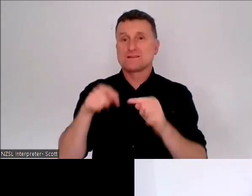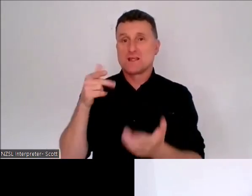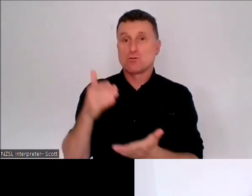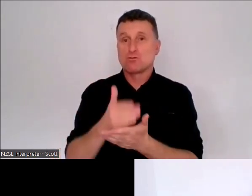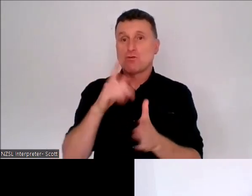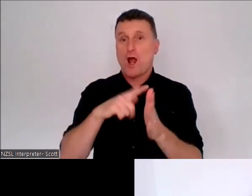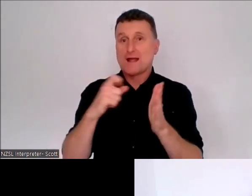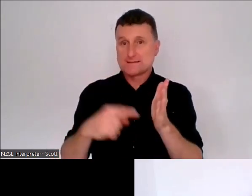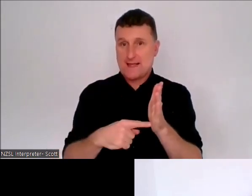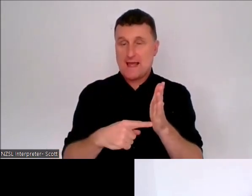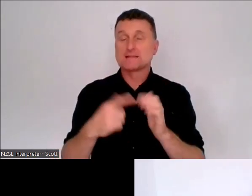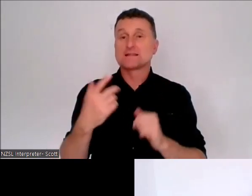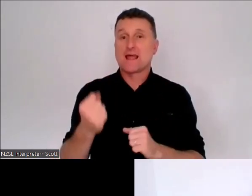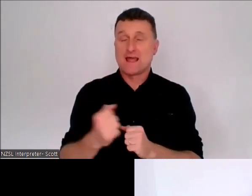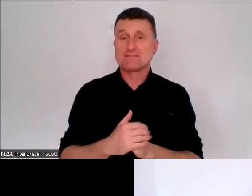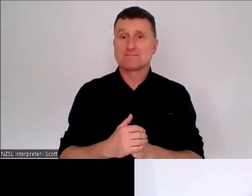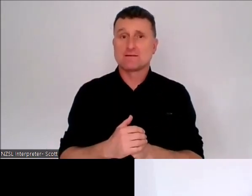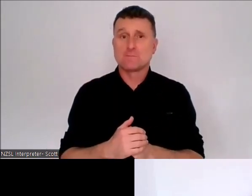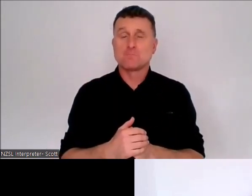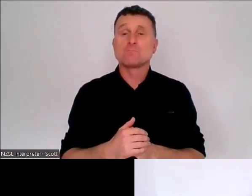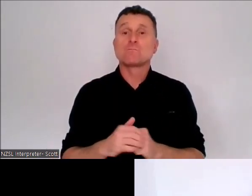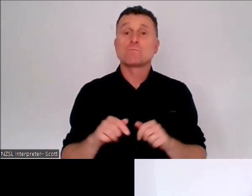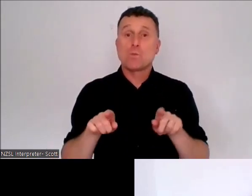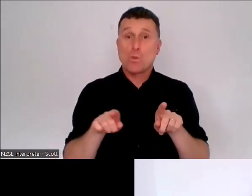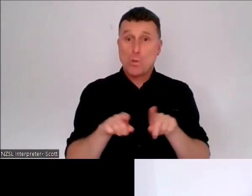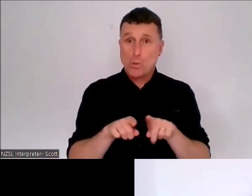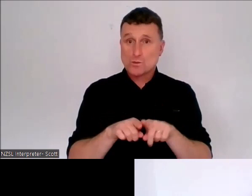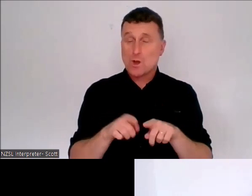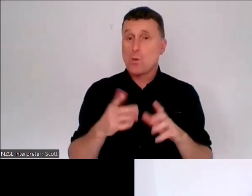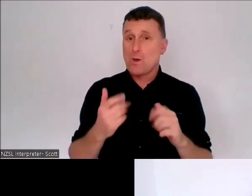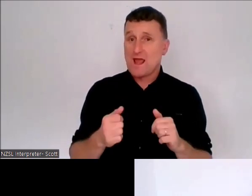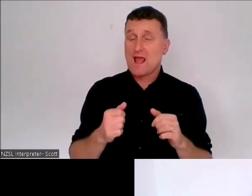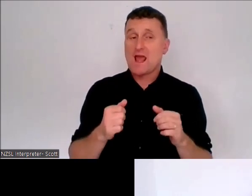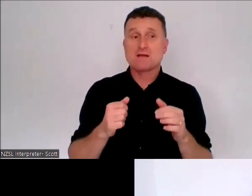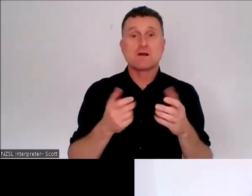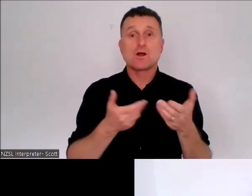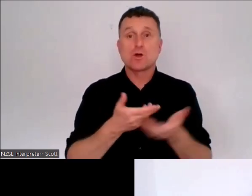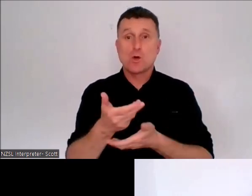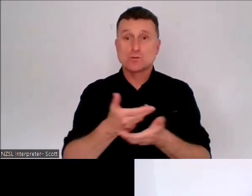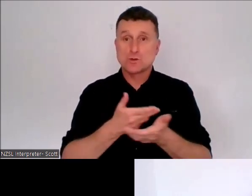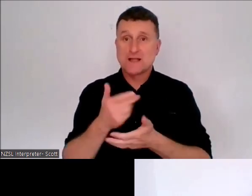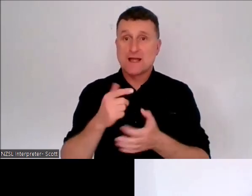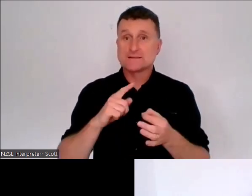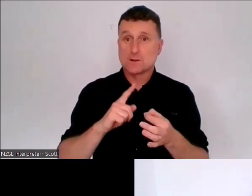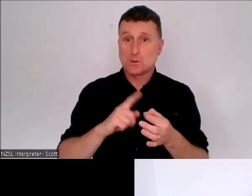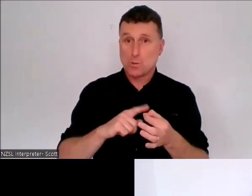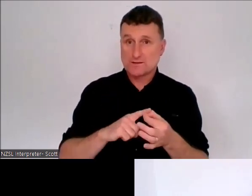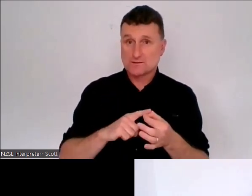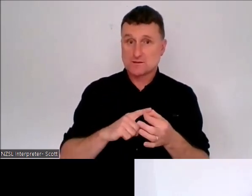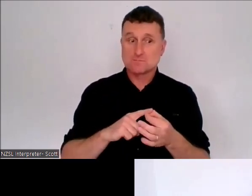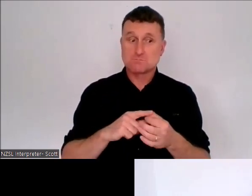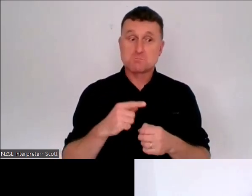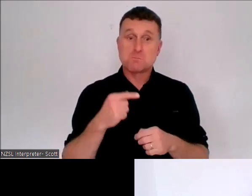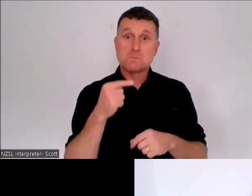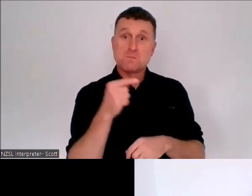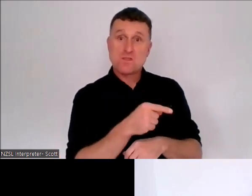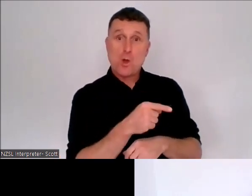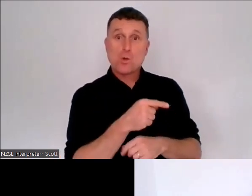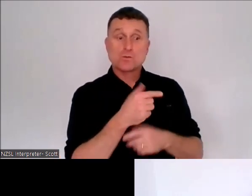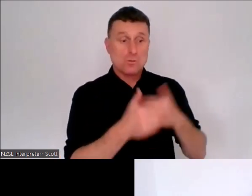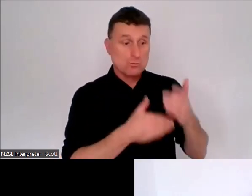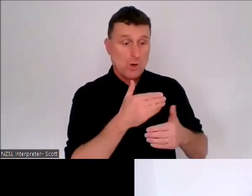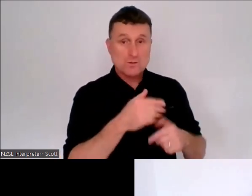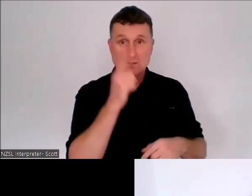And we've got some consultation questions around how well or otherwise those processes have worked